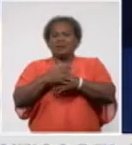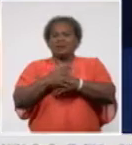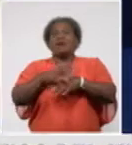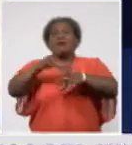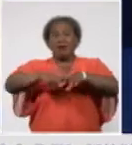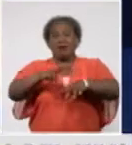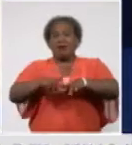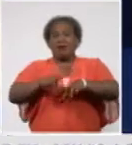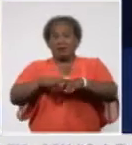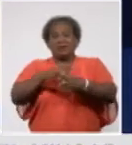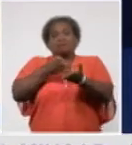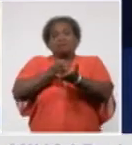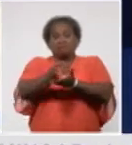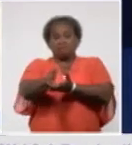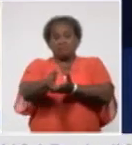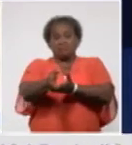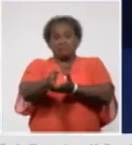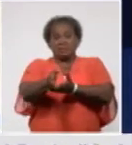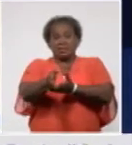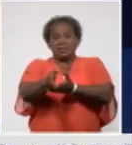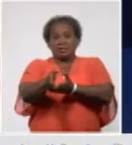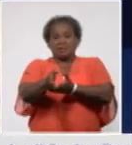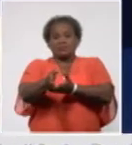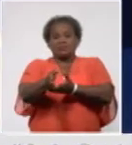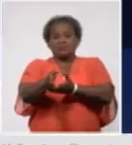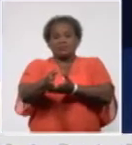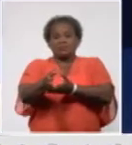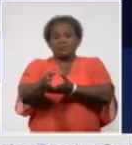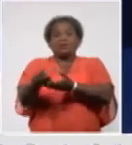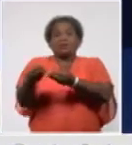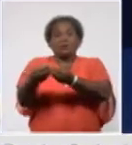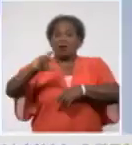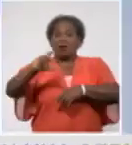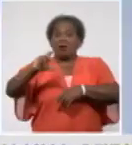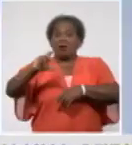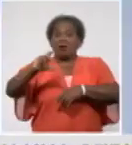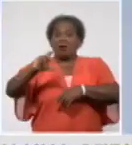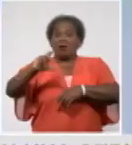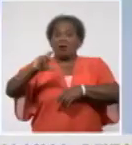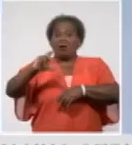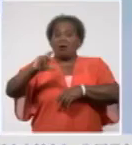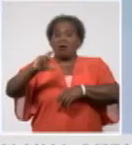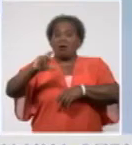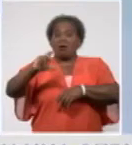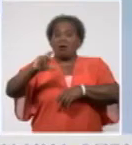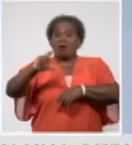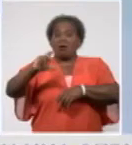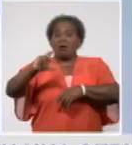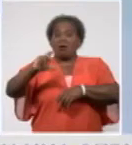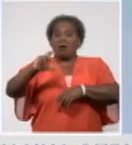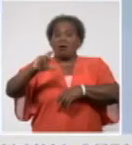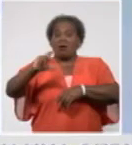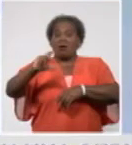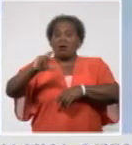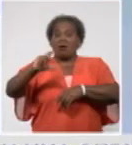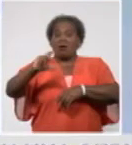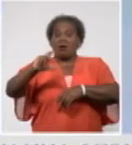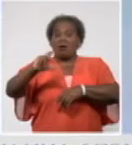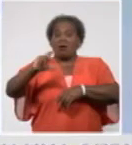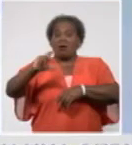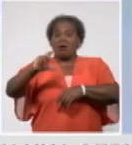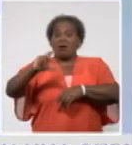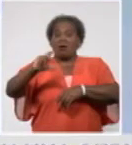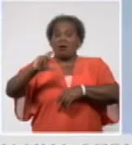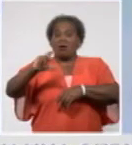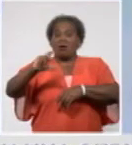Yesterday's results therefore mean that Ciego de Ávila has the highest confirmed case rate per 100